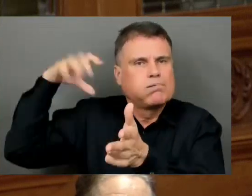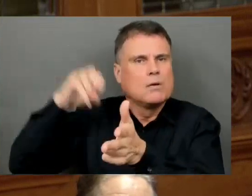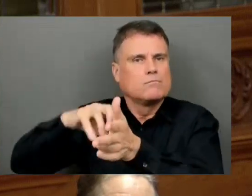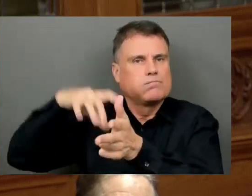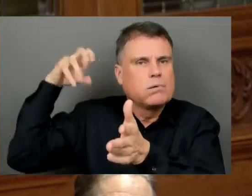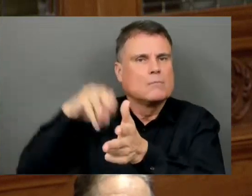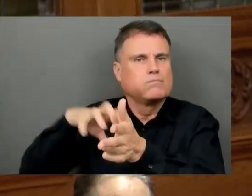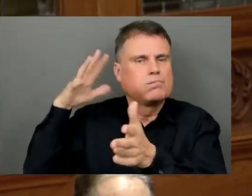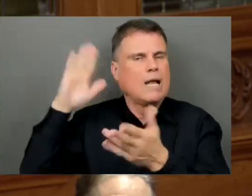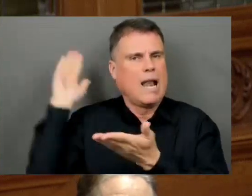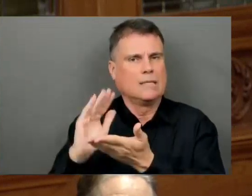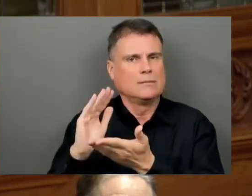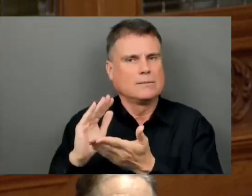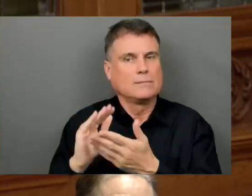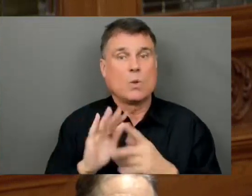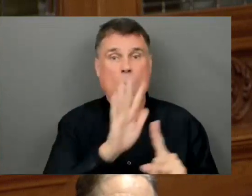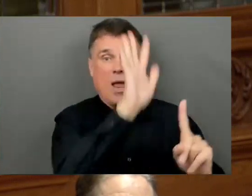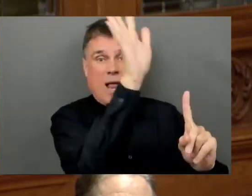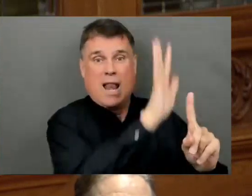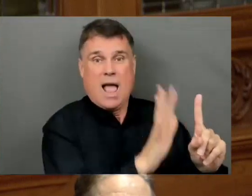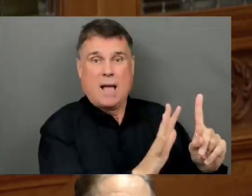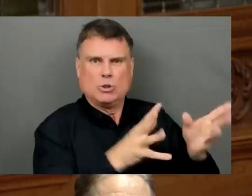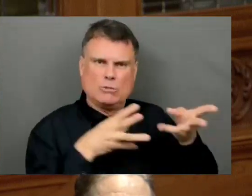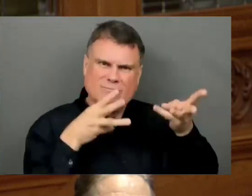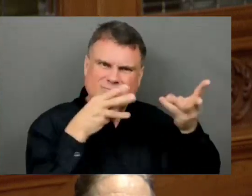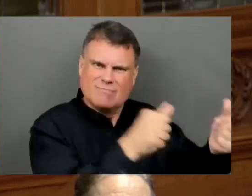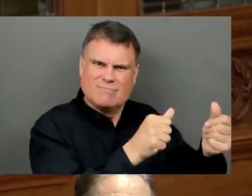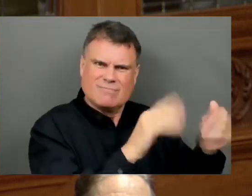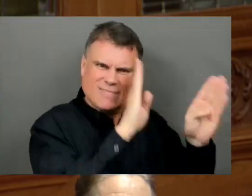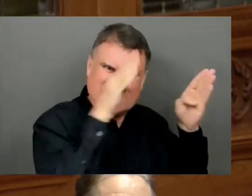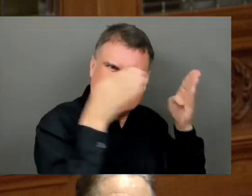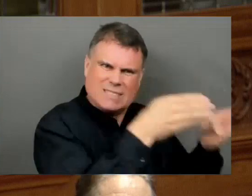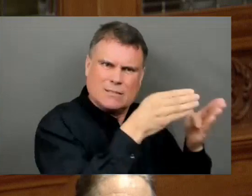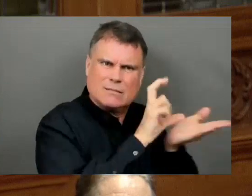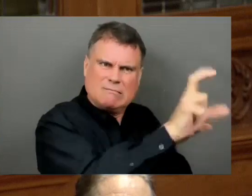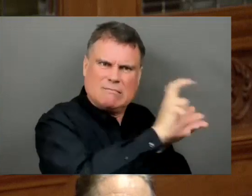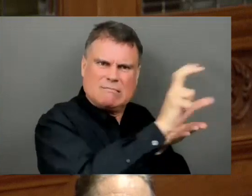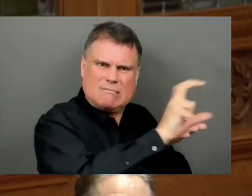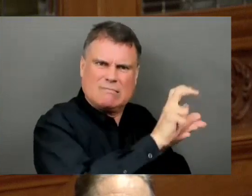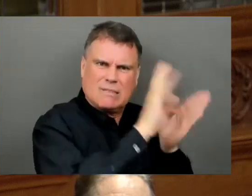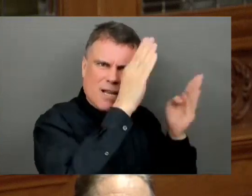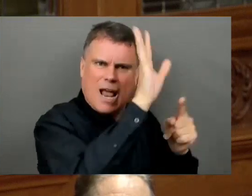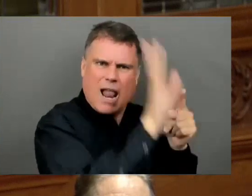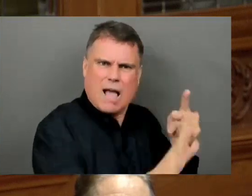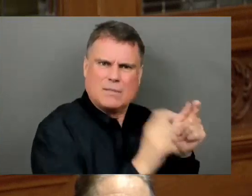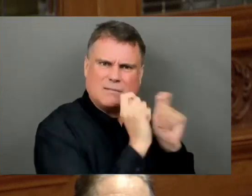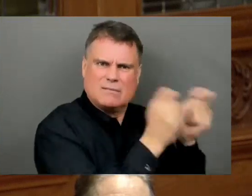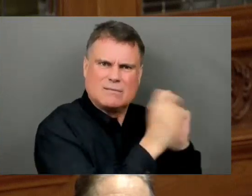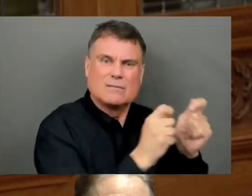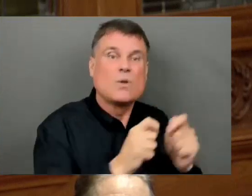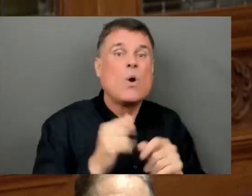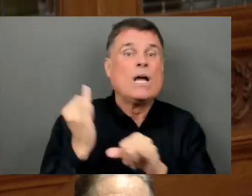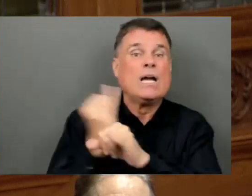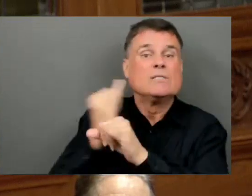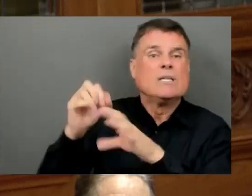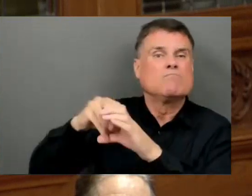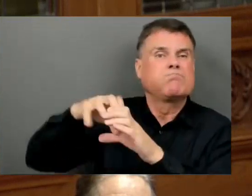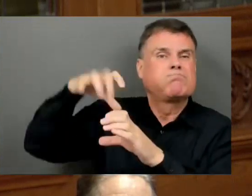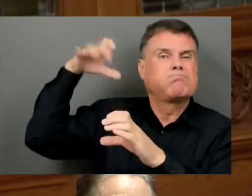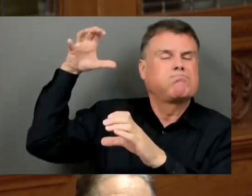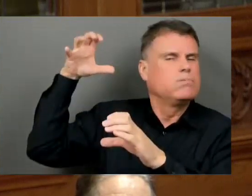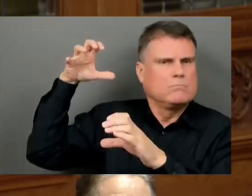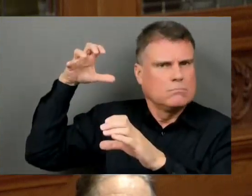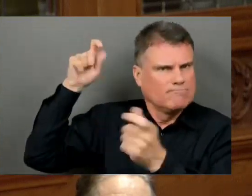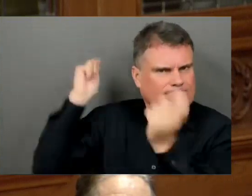continues to subsidize large polluters. Two steps, both in the wrong direction. Again, to the Minister of Environment and Climate